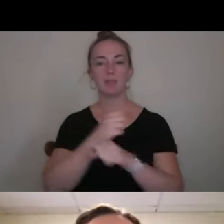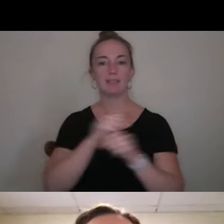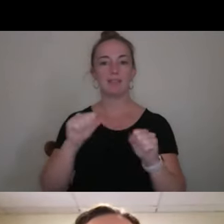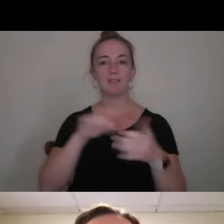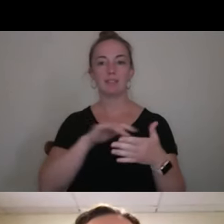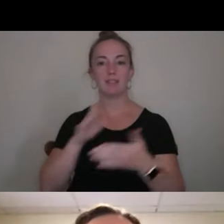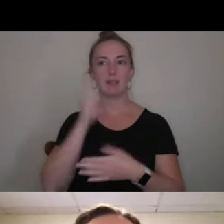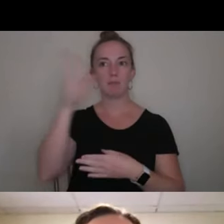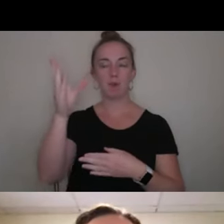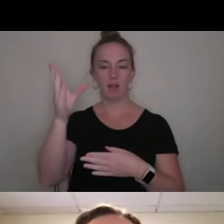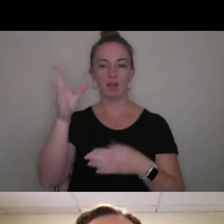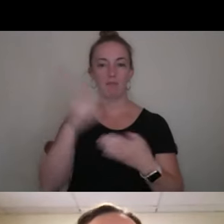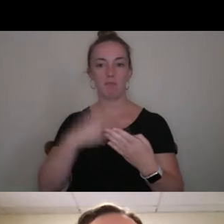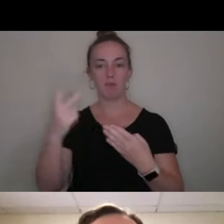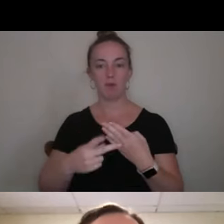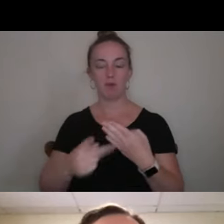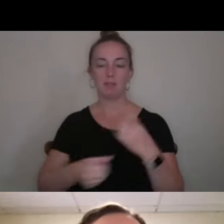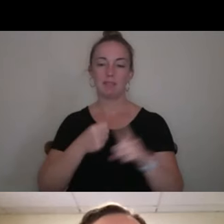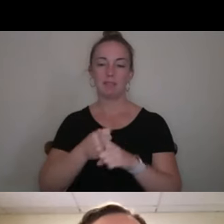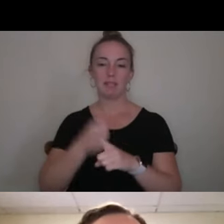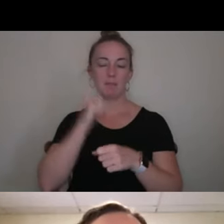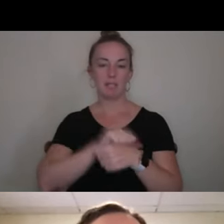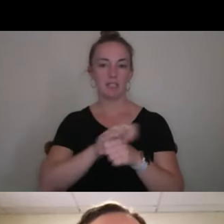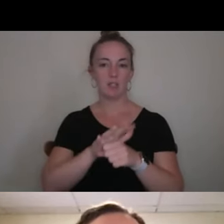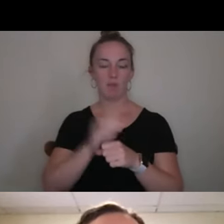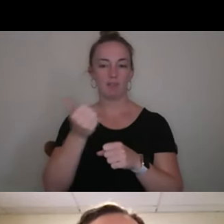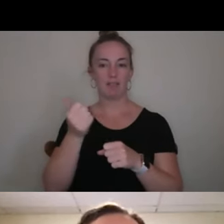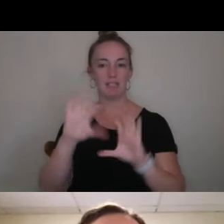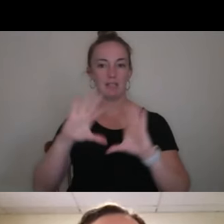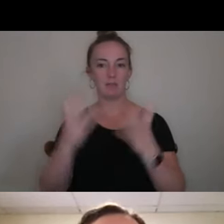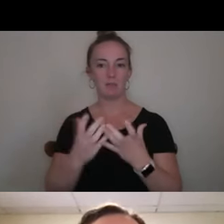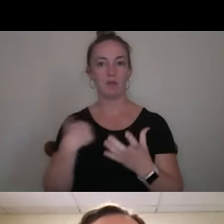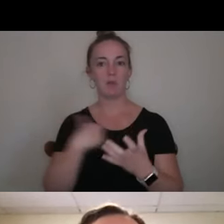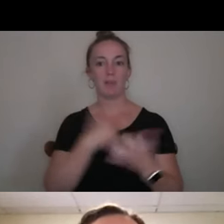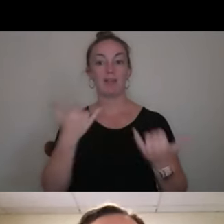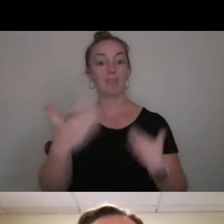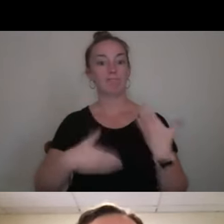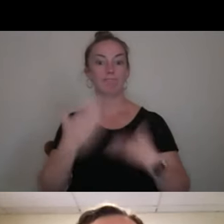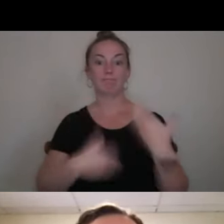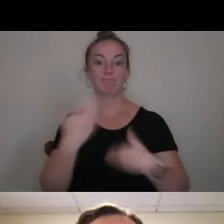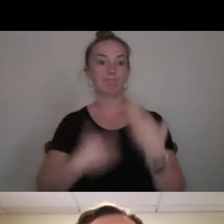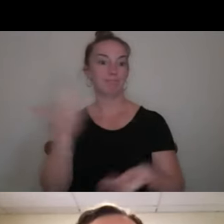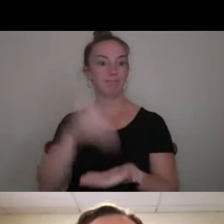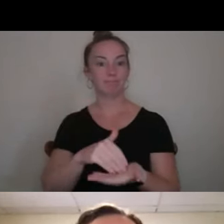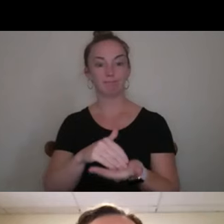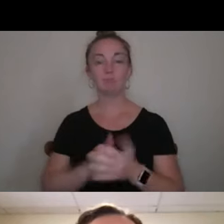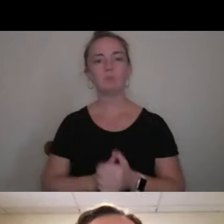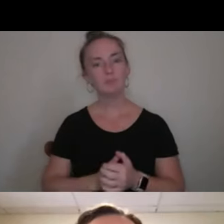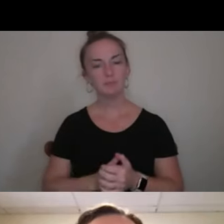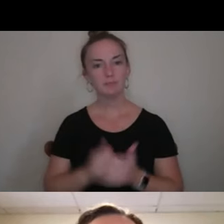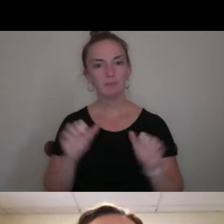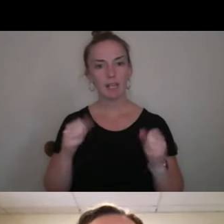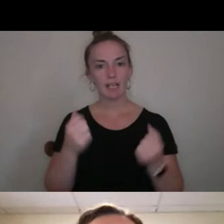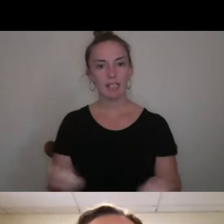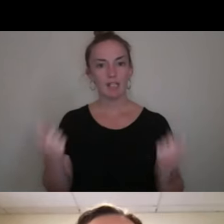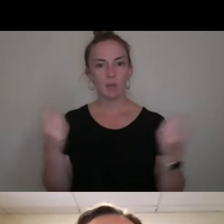programs has been impacted over you know during the coven 19 pandemic but we're up and rolling again. And, and can anyone here on